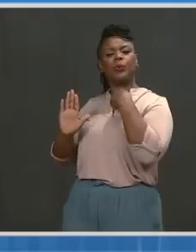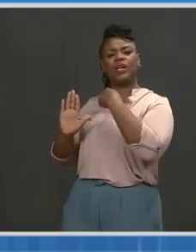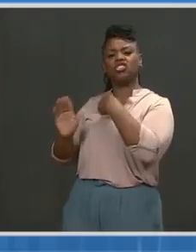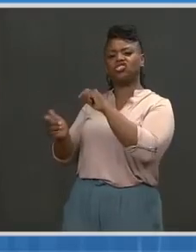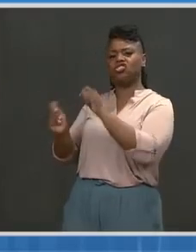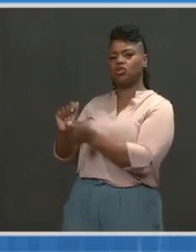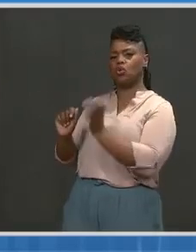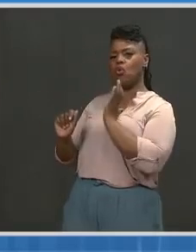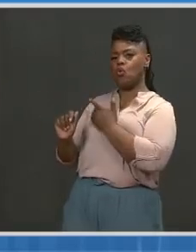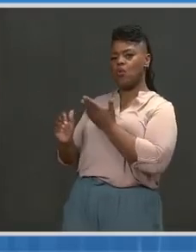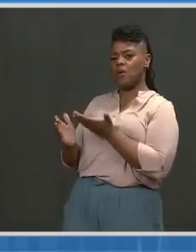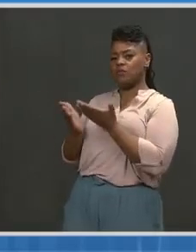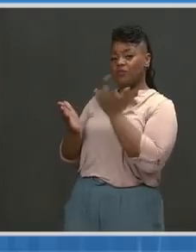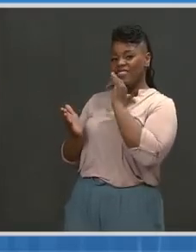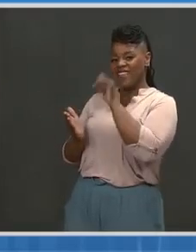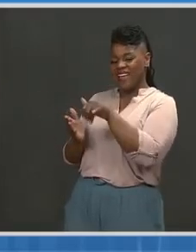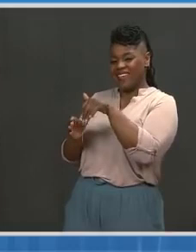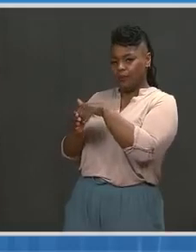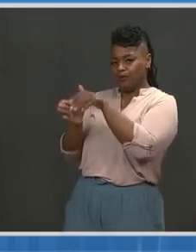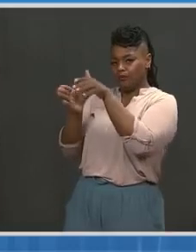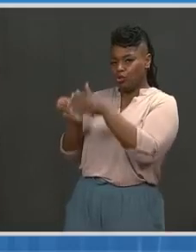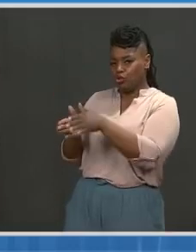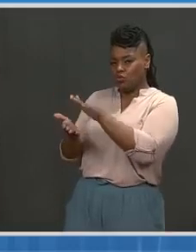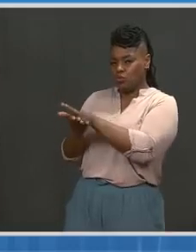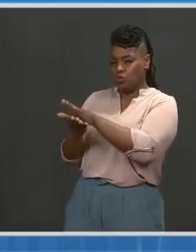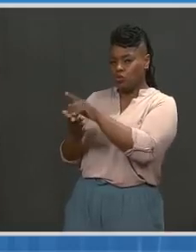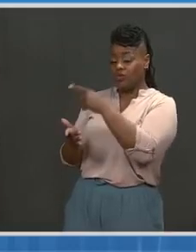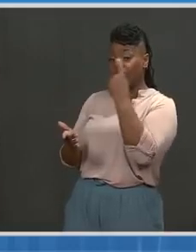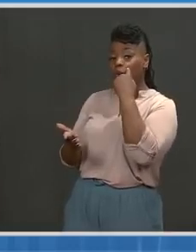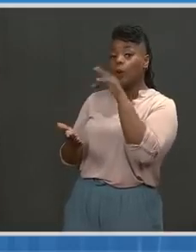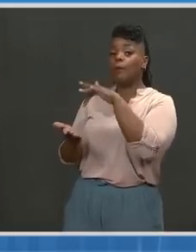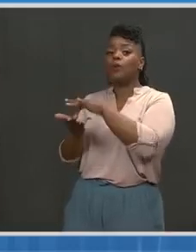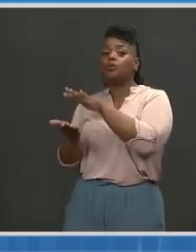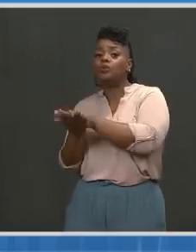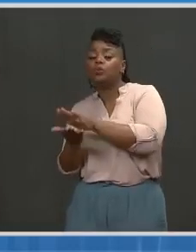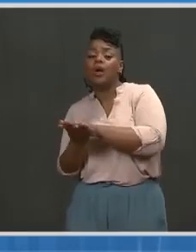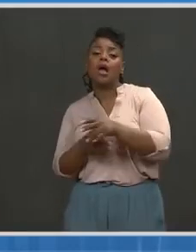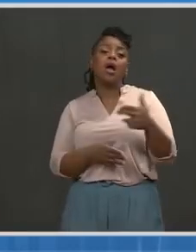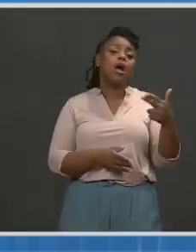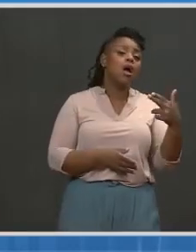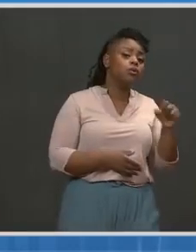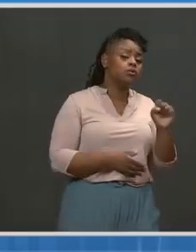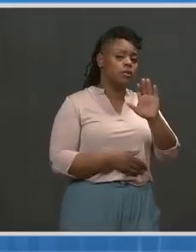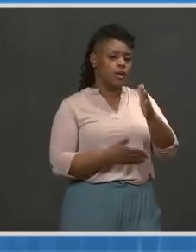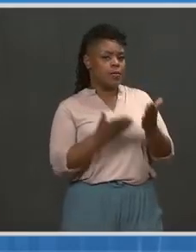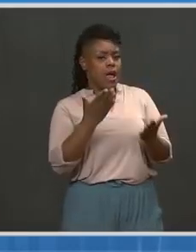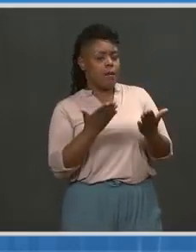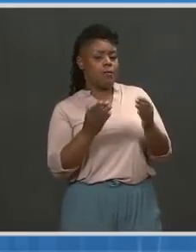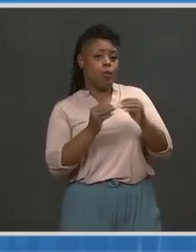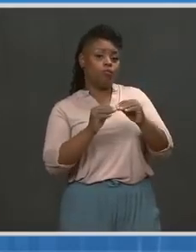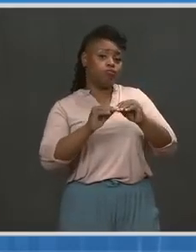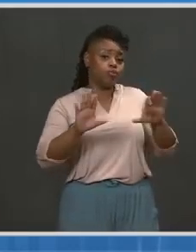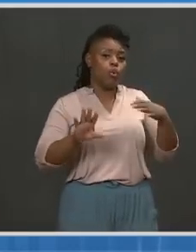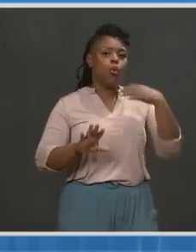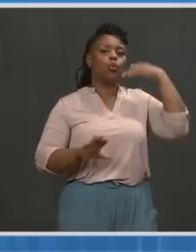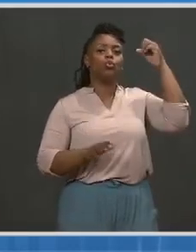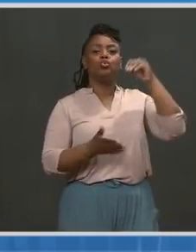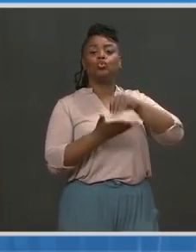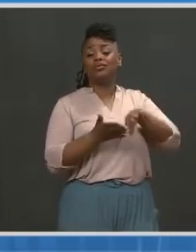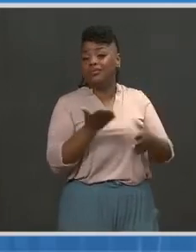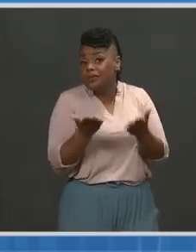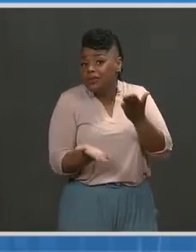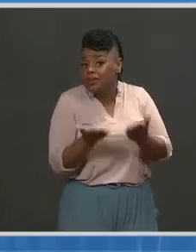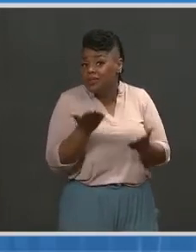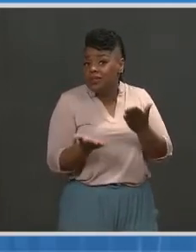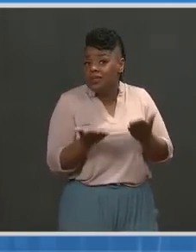recommending for in-person attendance in middle schools and high schools because of potential increased transmission for the